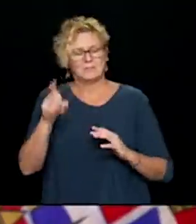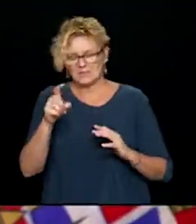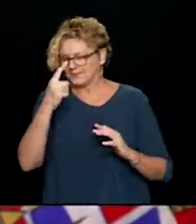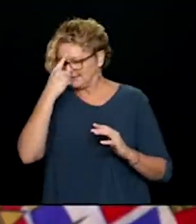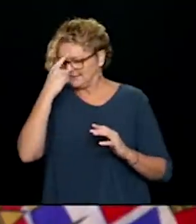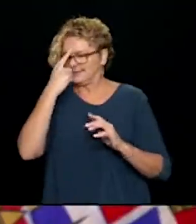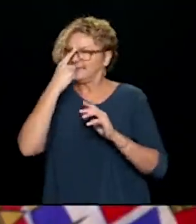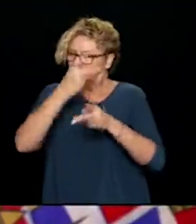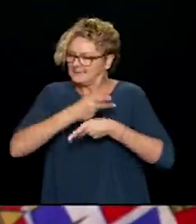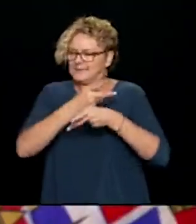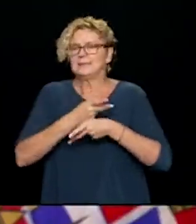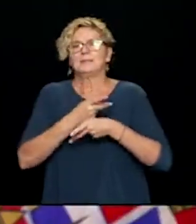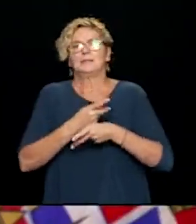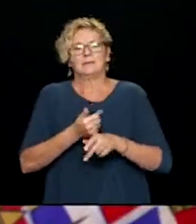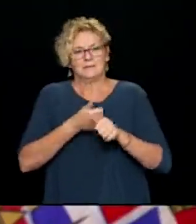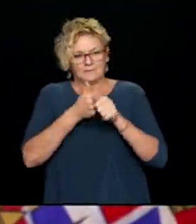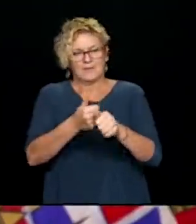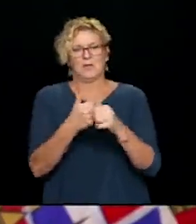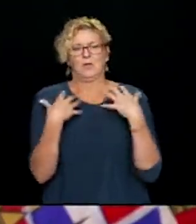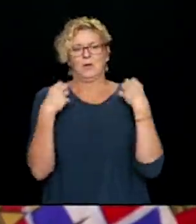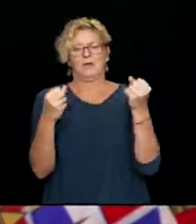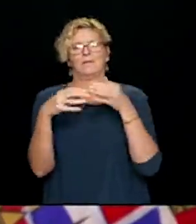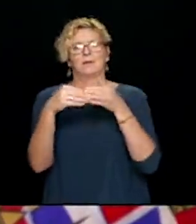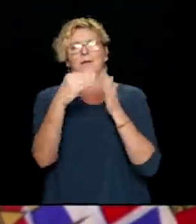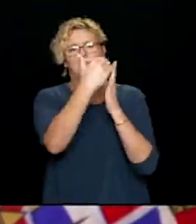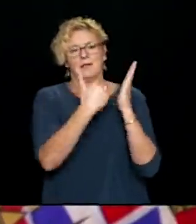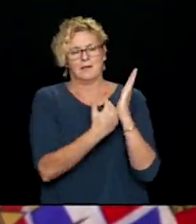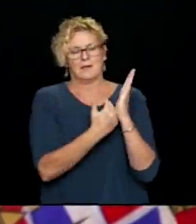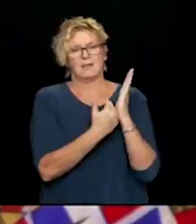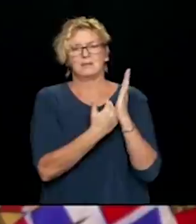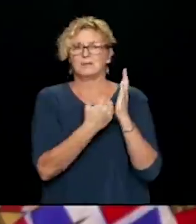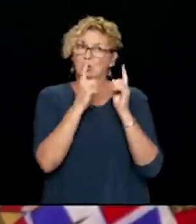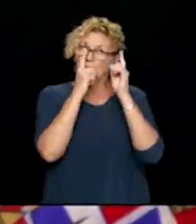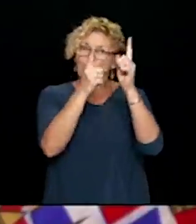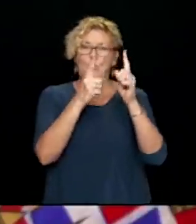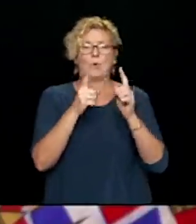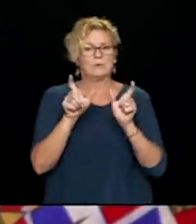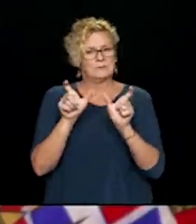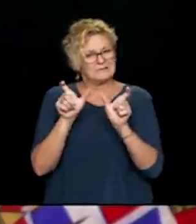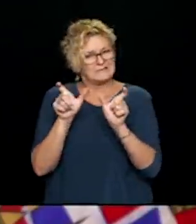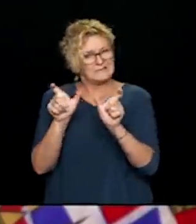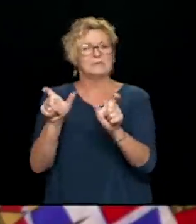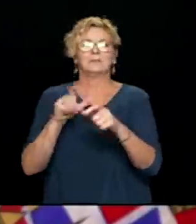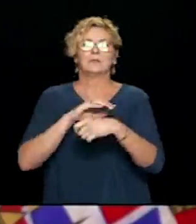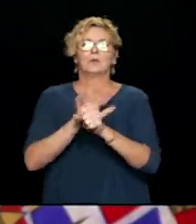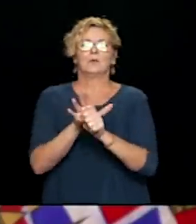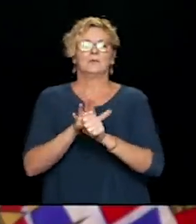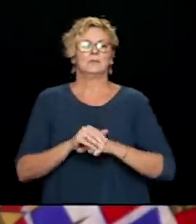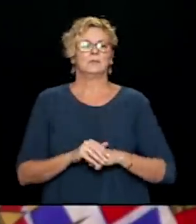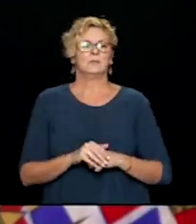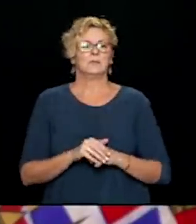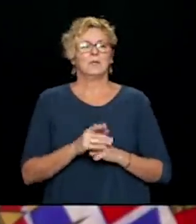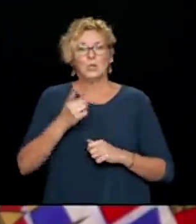-19 curve again. The number of new cases is, as you can imagine, placing a heavy strain on our public health teams. And